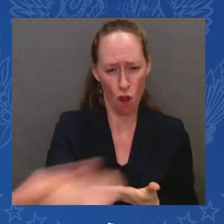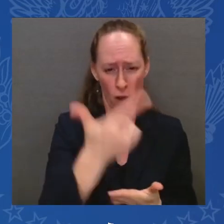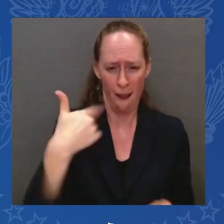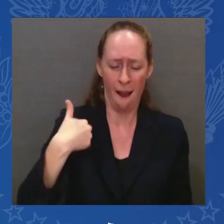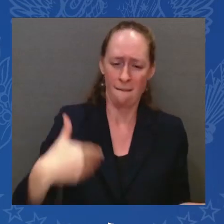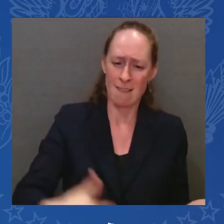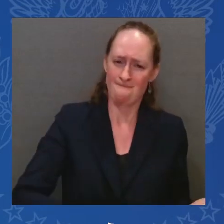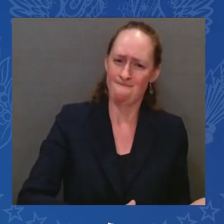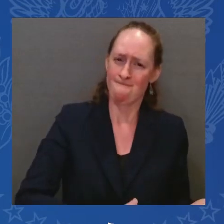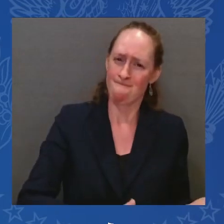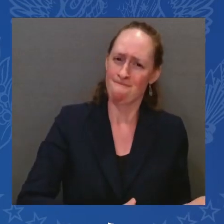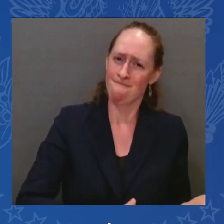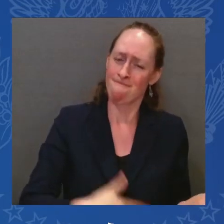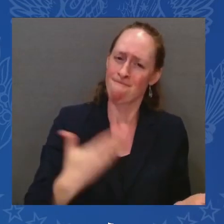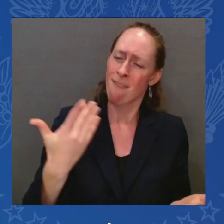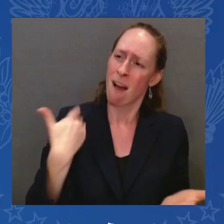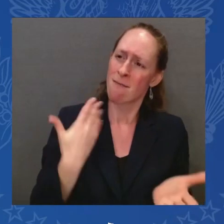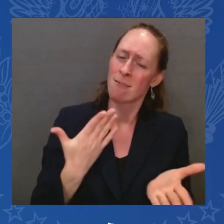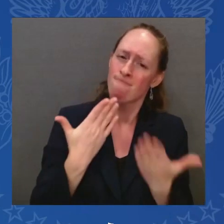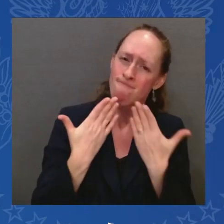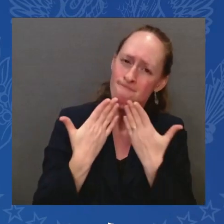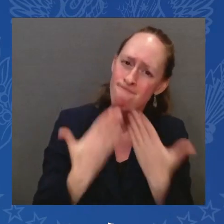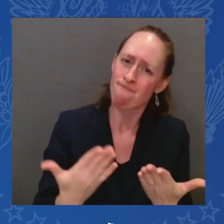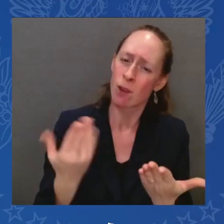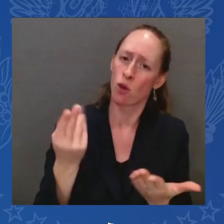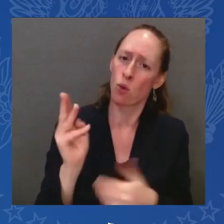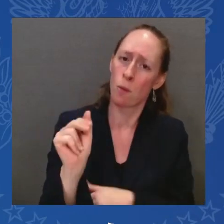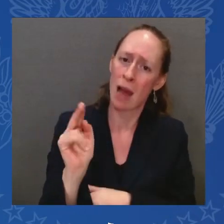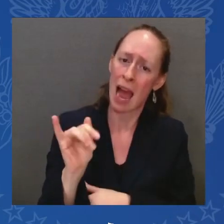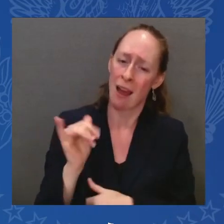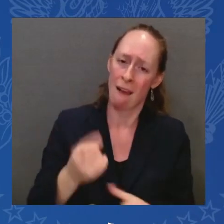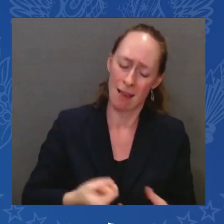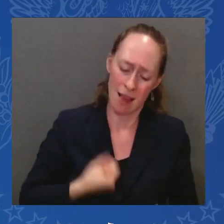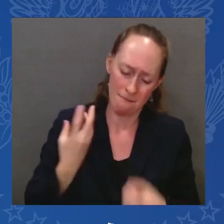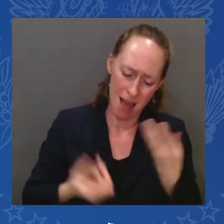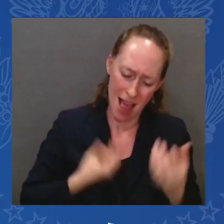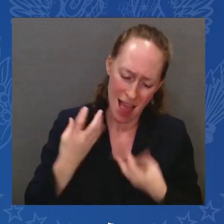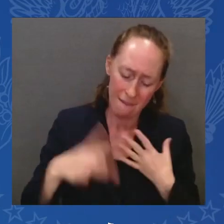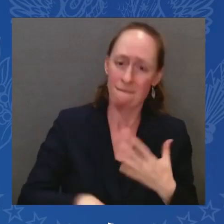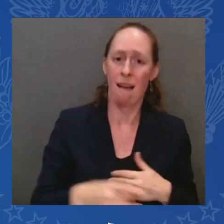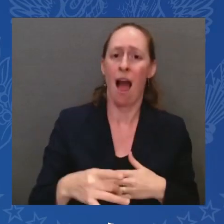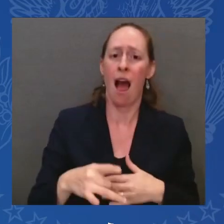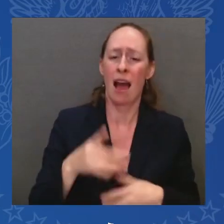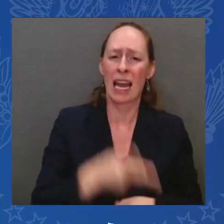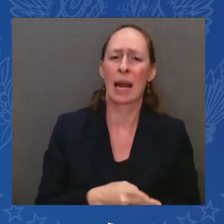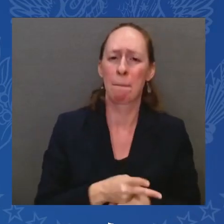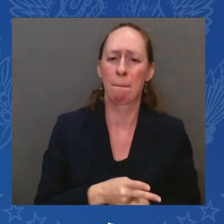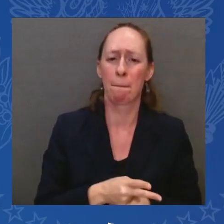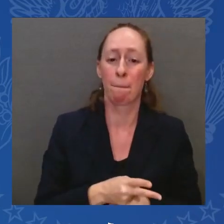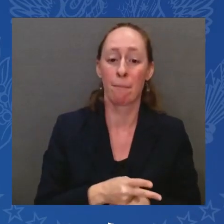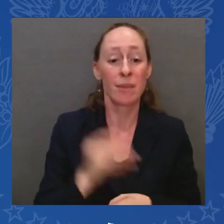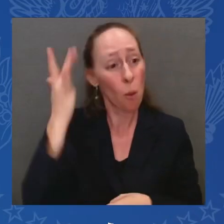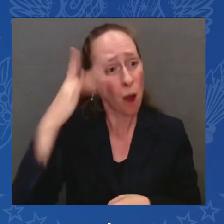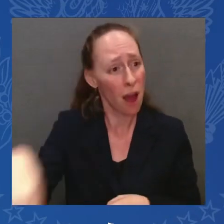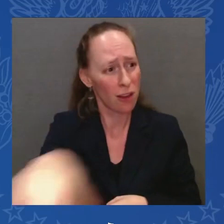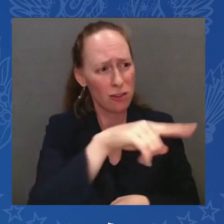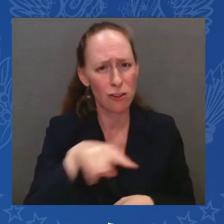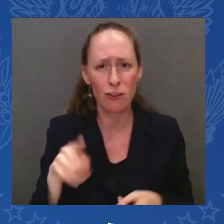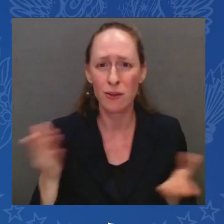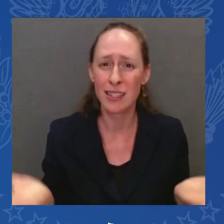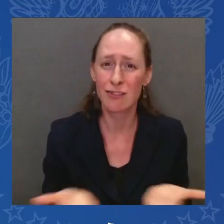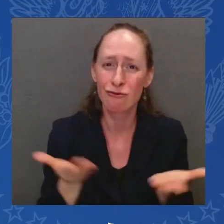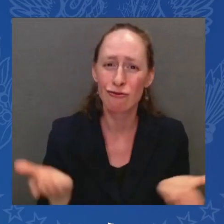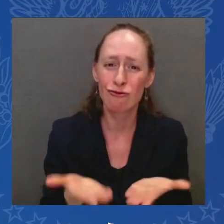be spoken to. That's what you do. That's why you're here. It's not about, you know, revenge. It's about,